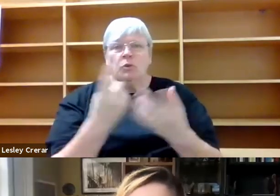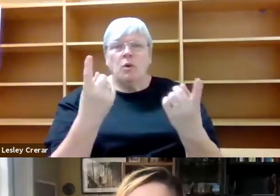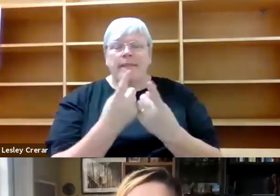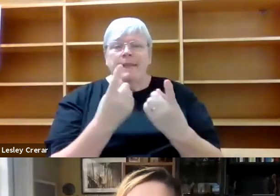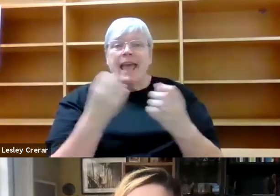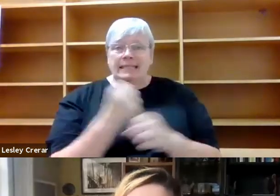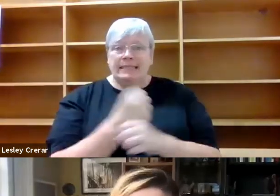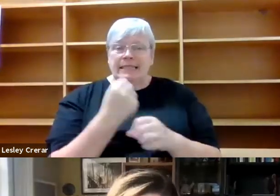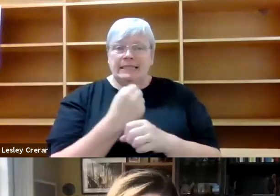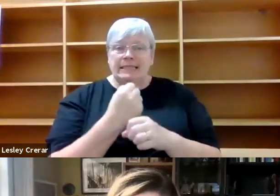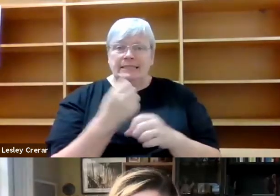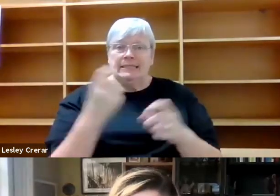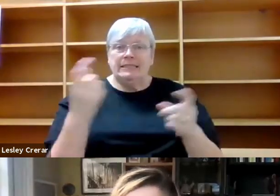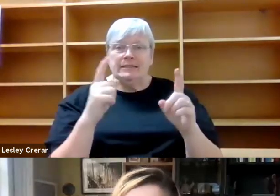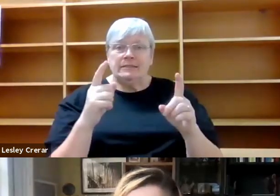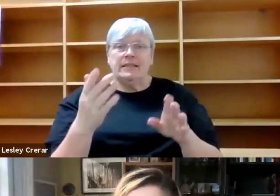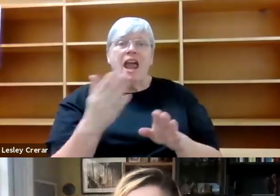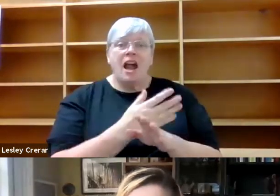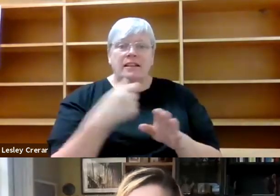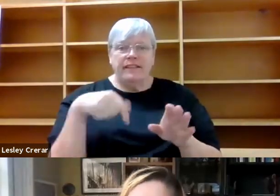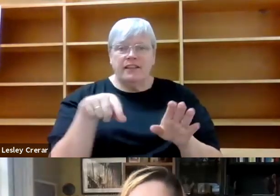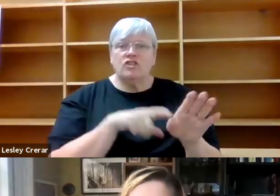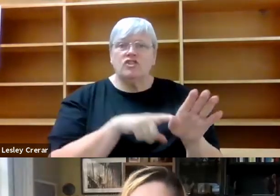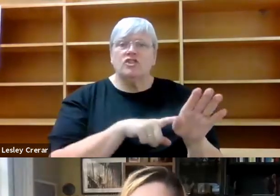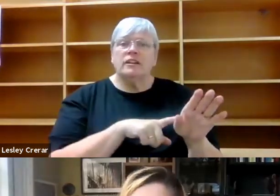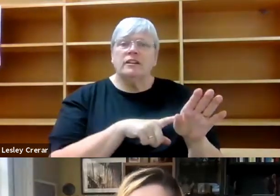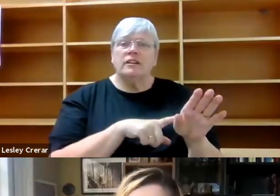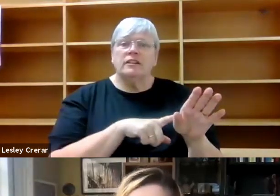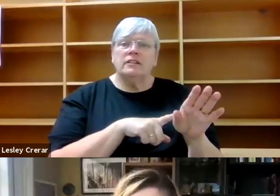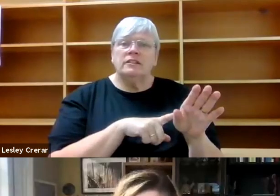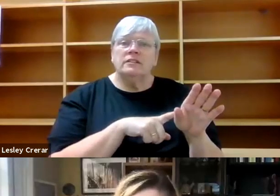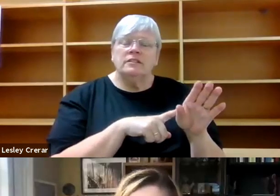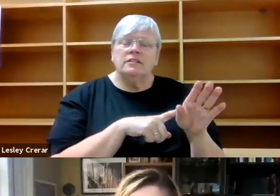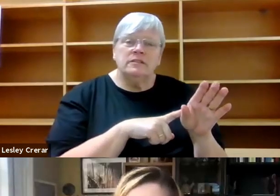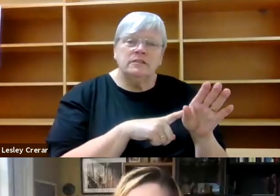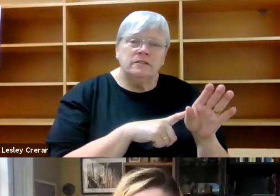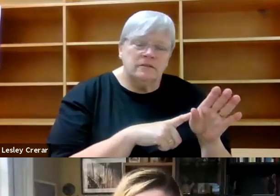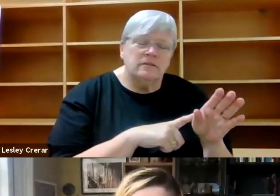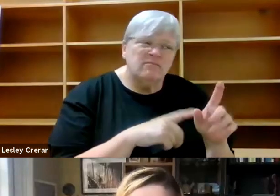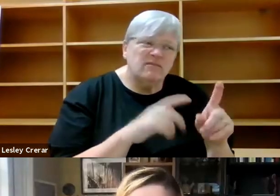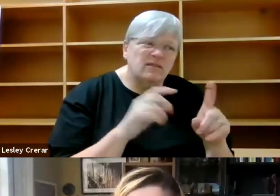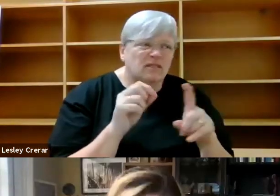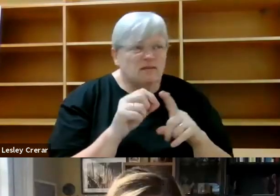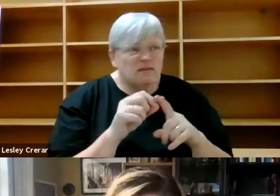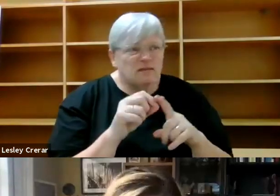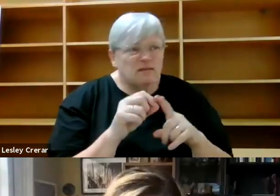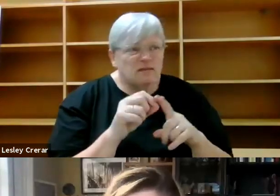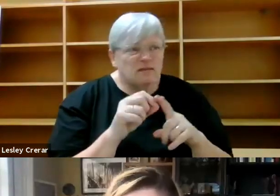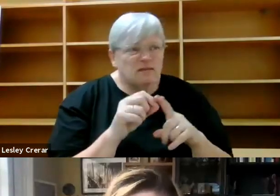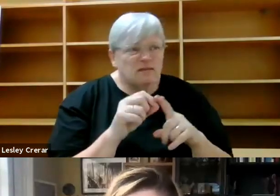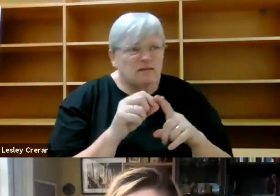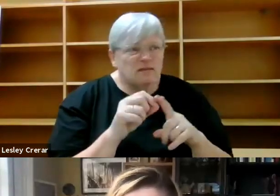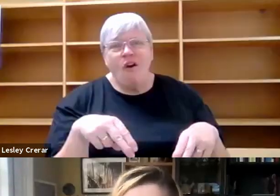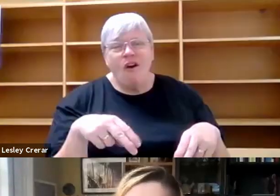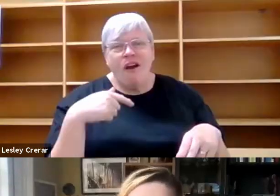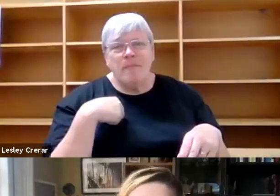um, although it was earlier this year, so kind of coming out of the pandemic a bit, was get a dog. Um, me and 8,000